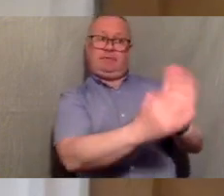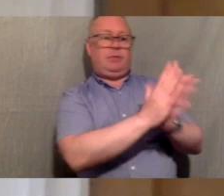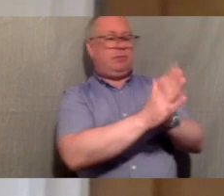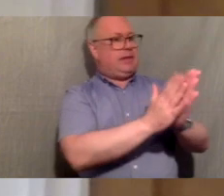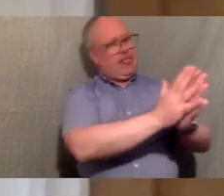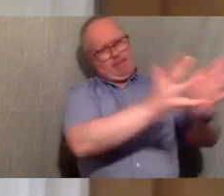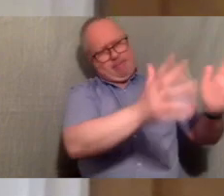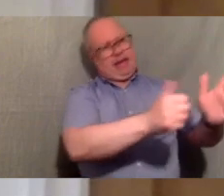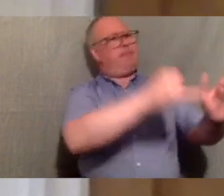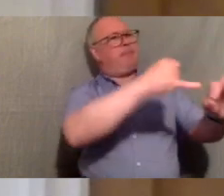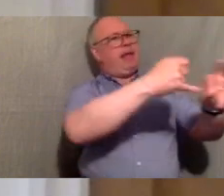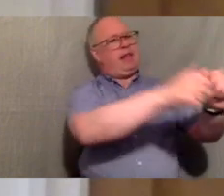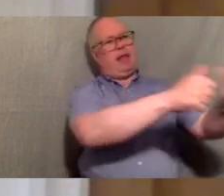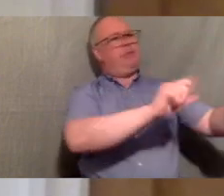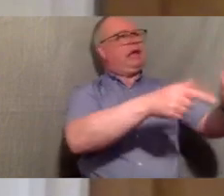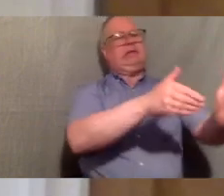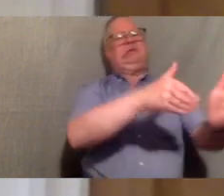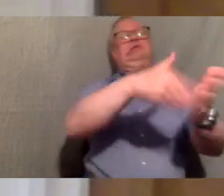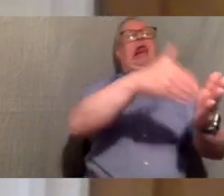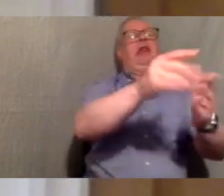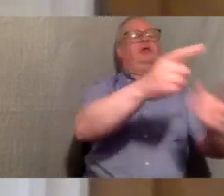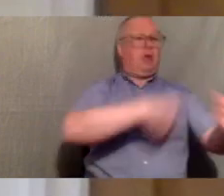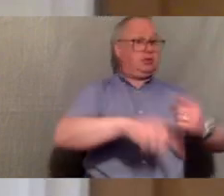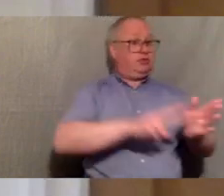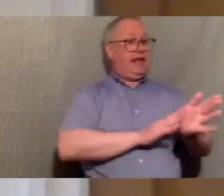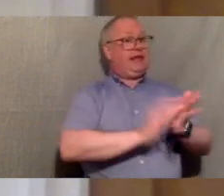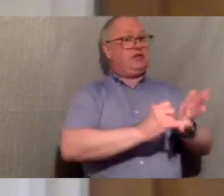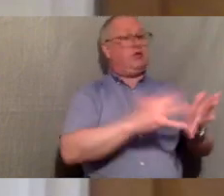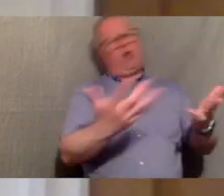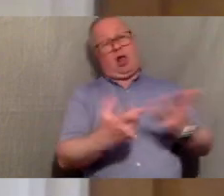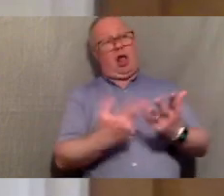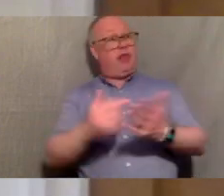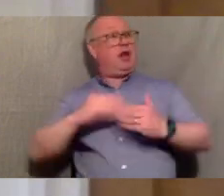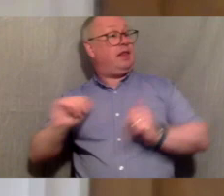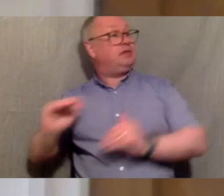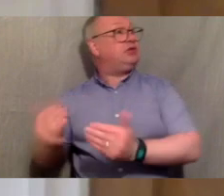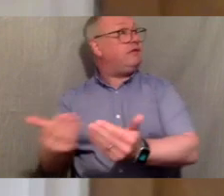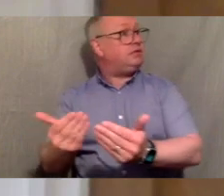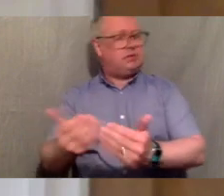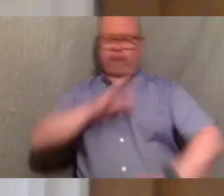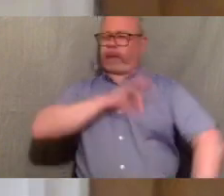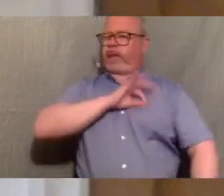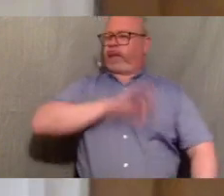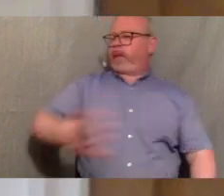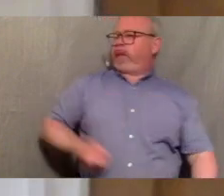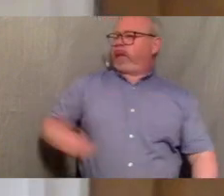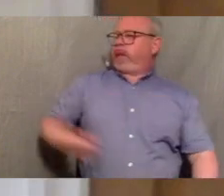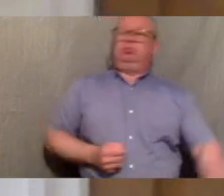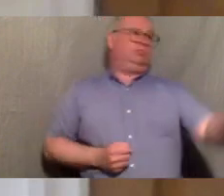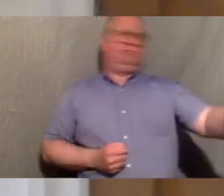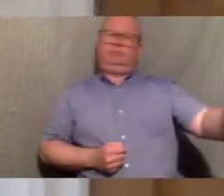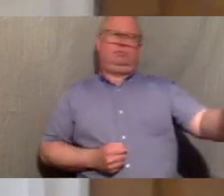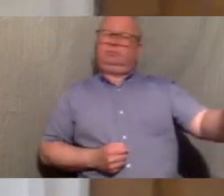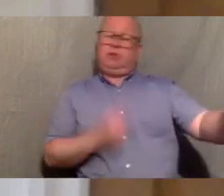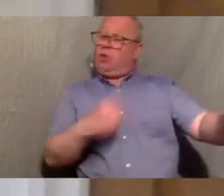medicines those medicines back to the nhs or any other health service in the world at hugely inflated prices um and the scottish government